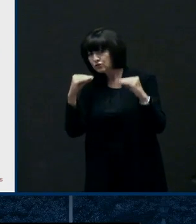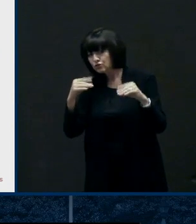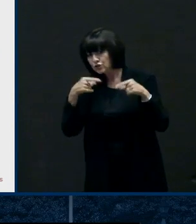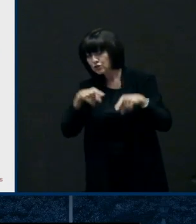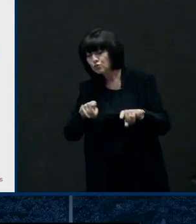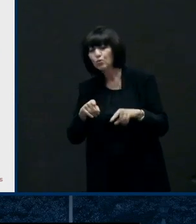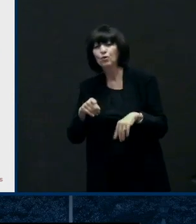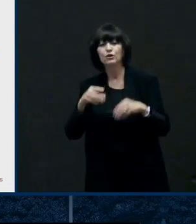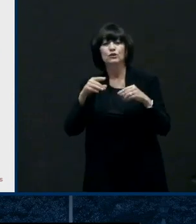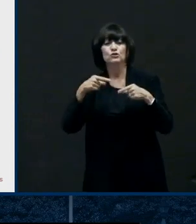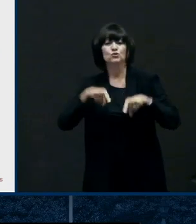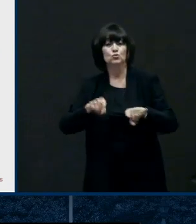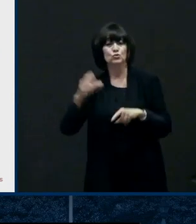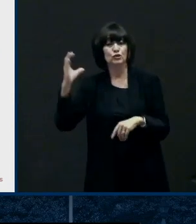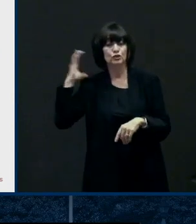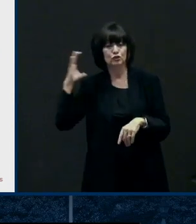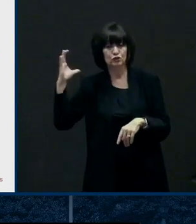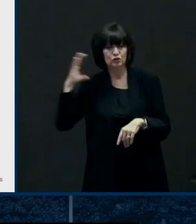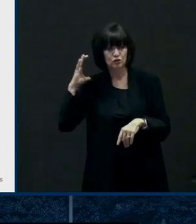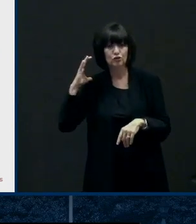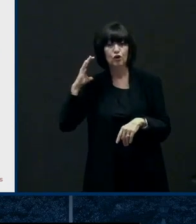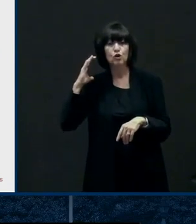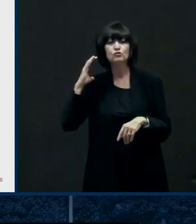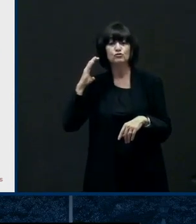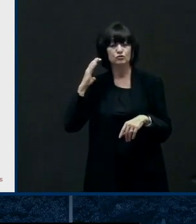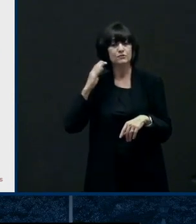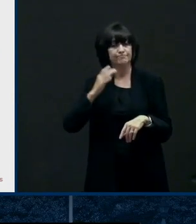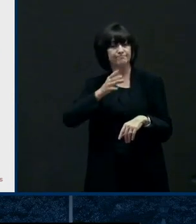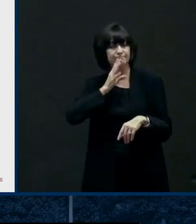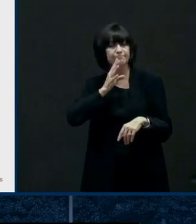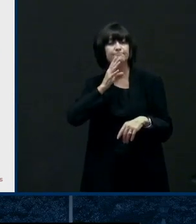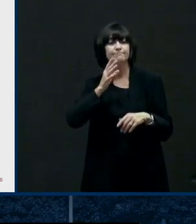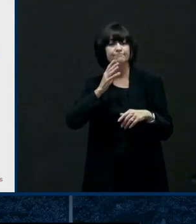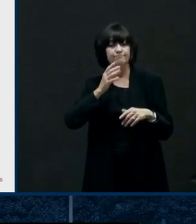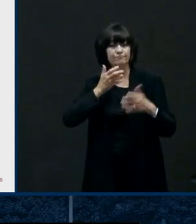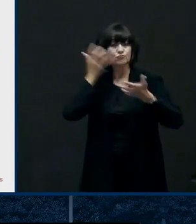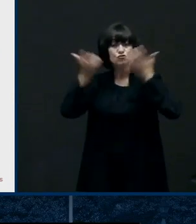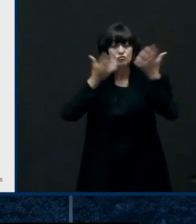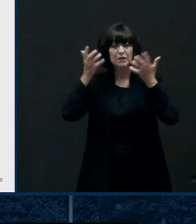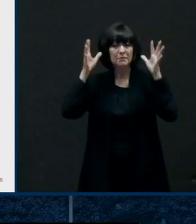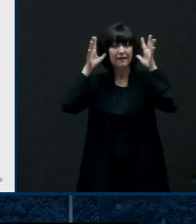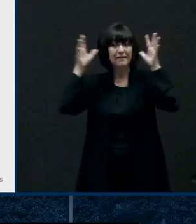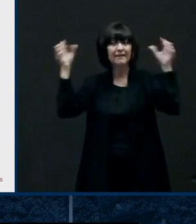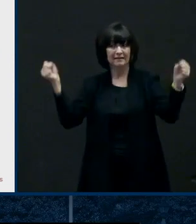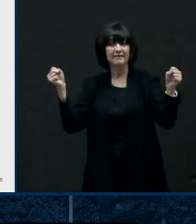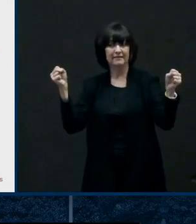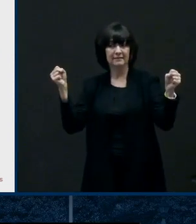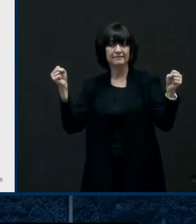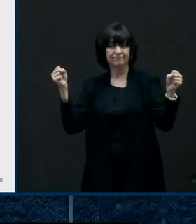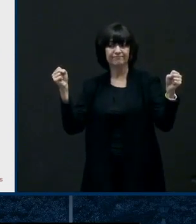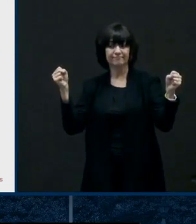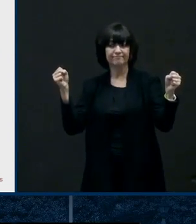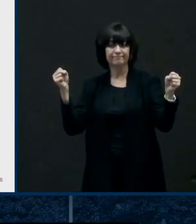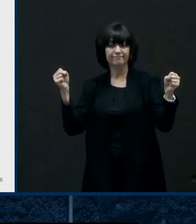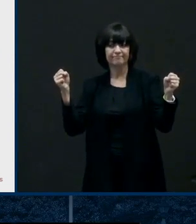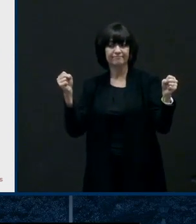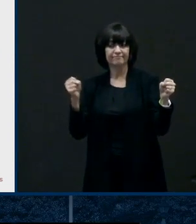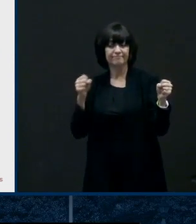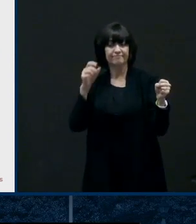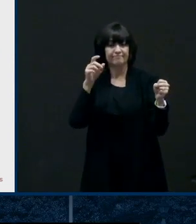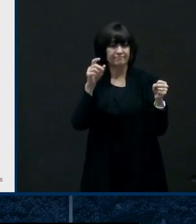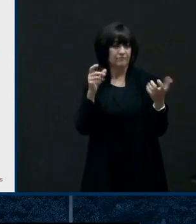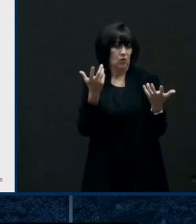coaching um using voice amplification uh makes it so that physiologically you're not exuding